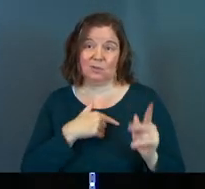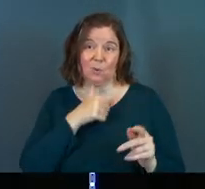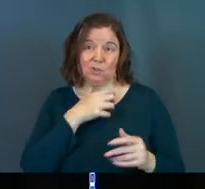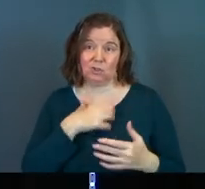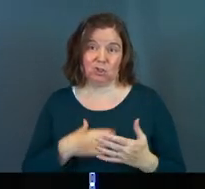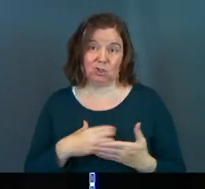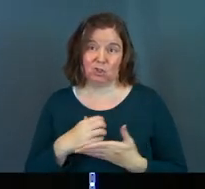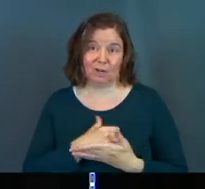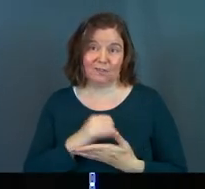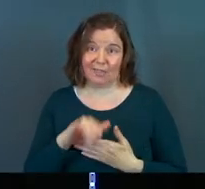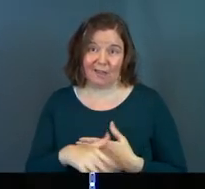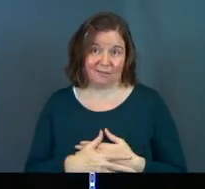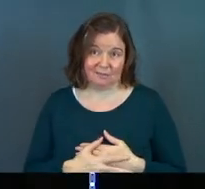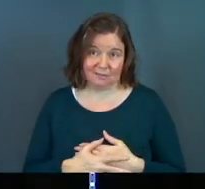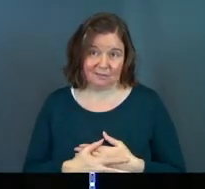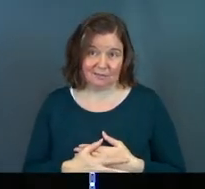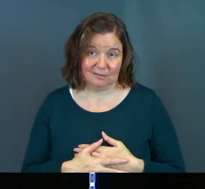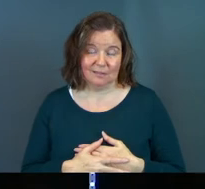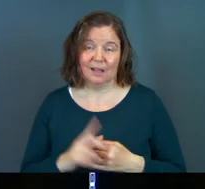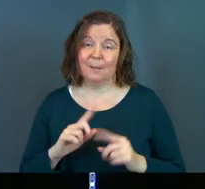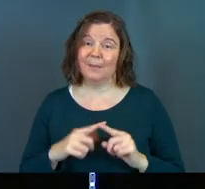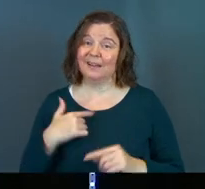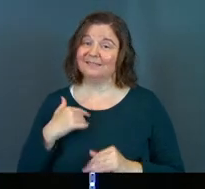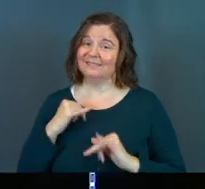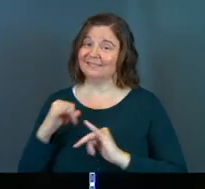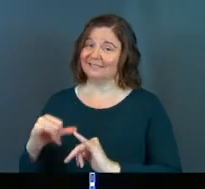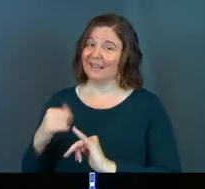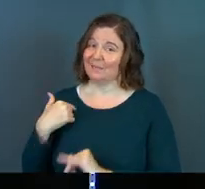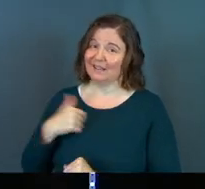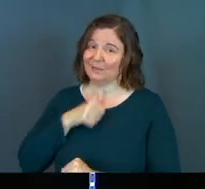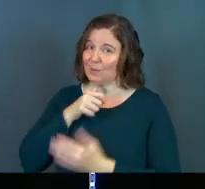who don't deserve that, but neither do we.